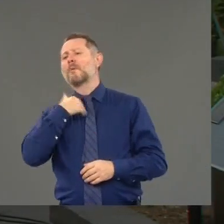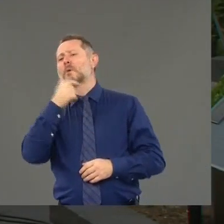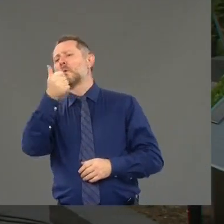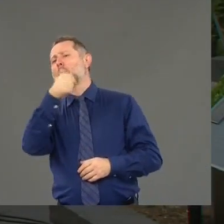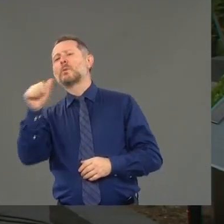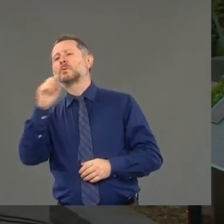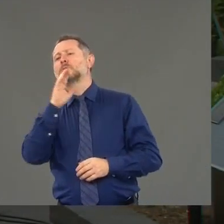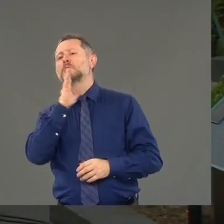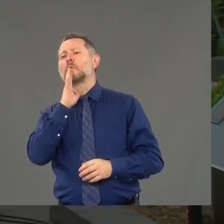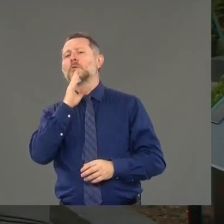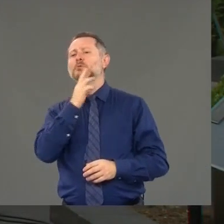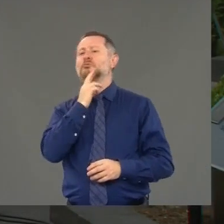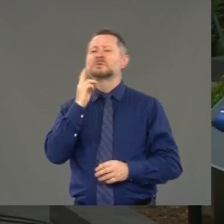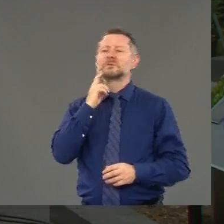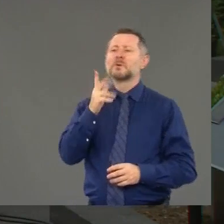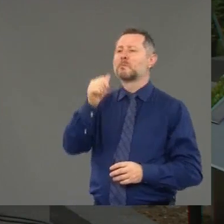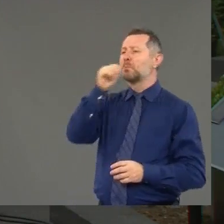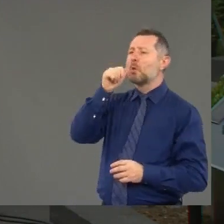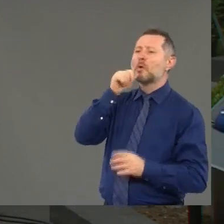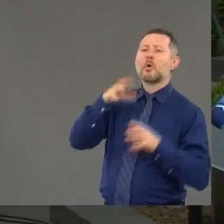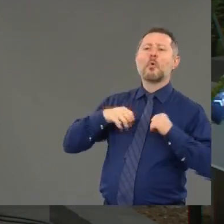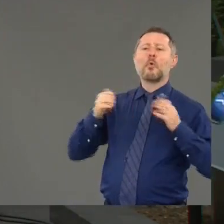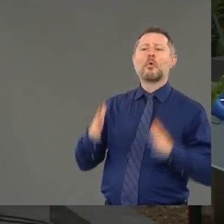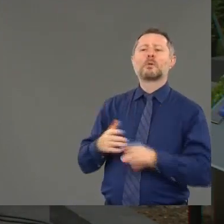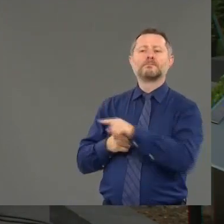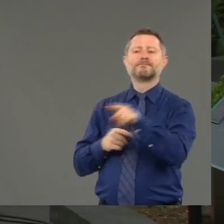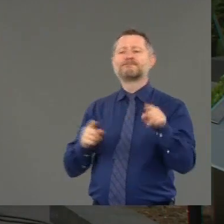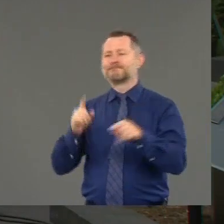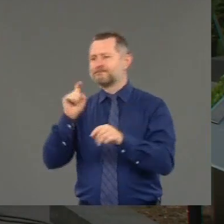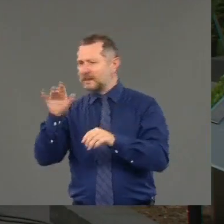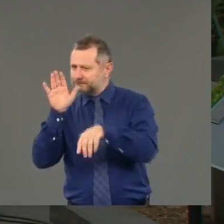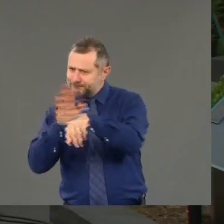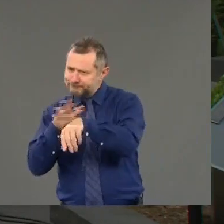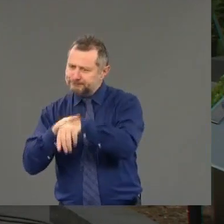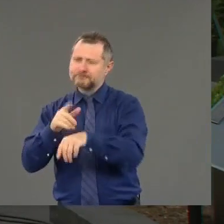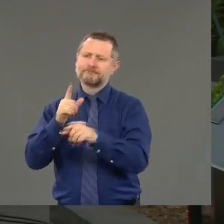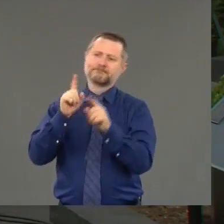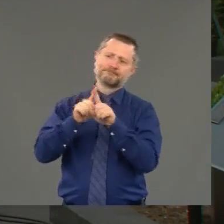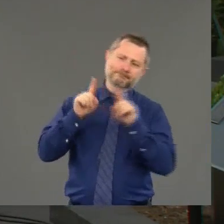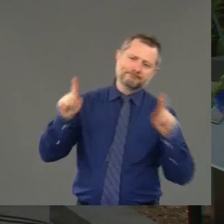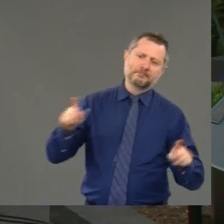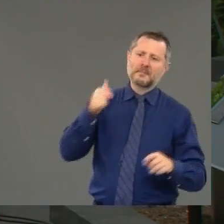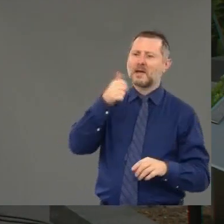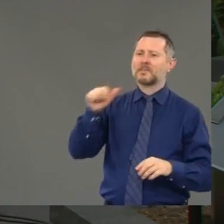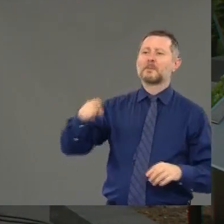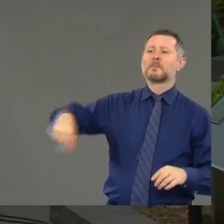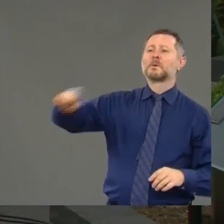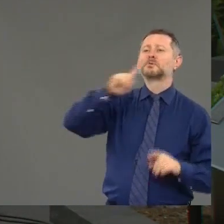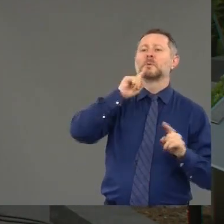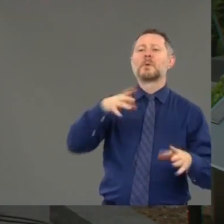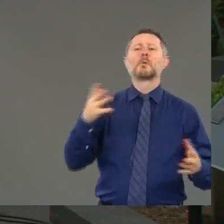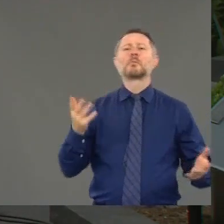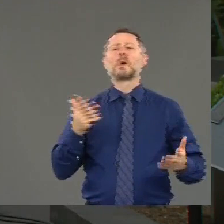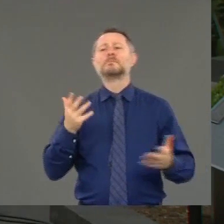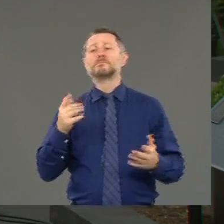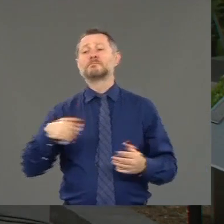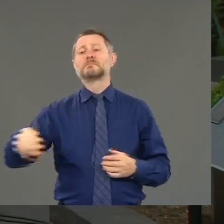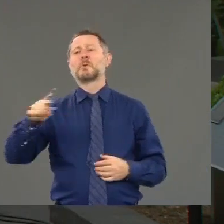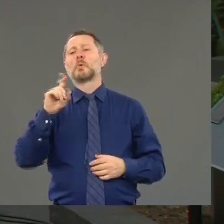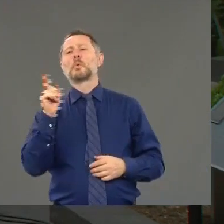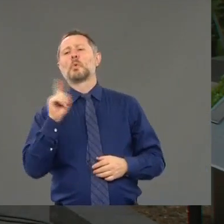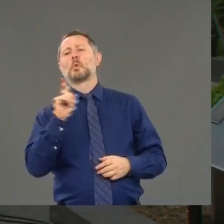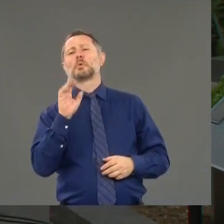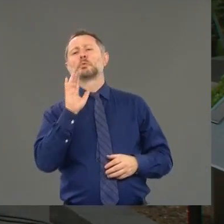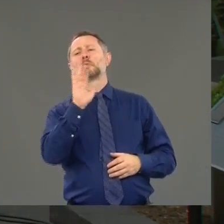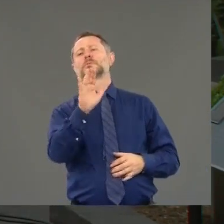bar owners about lack of social distancing and not wearing masks. Did any of them counter to you by saying, well, where is your call and your